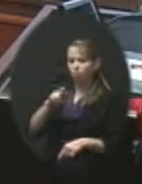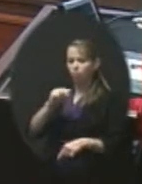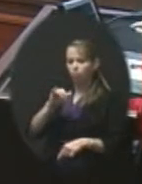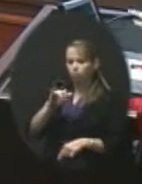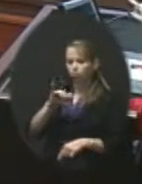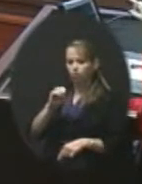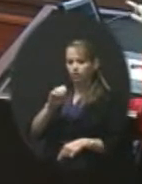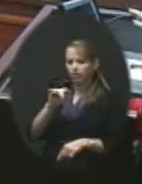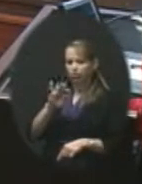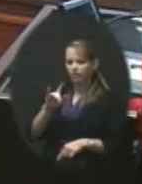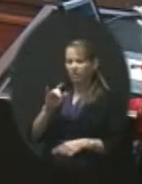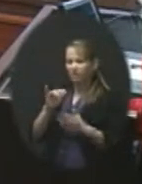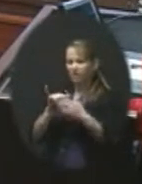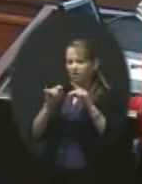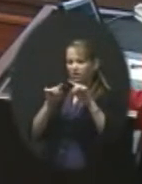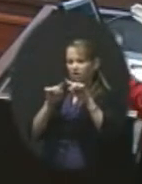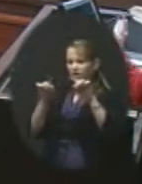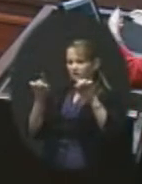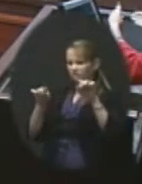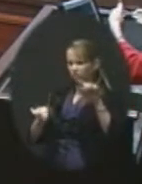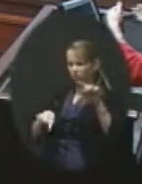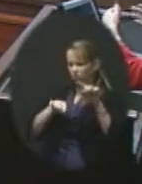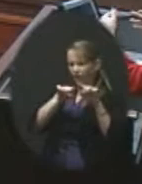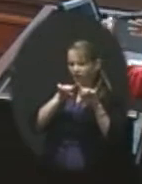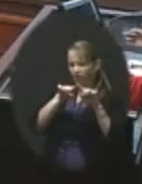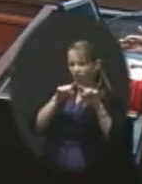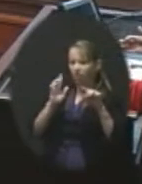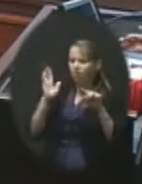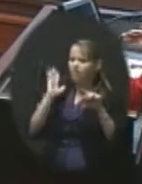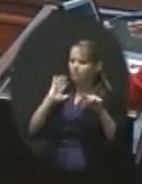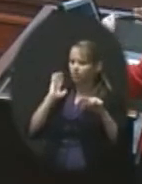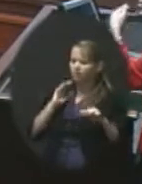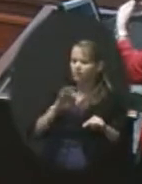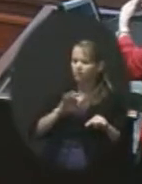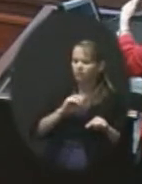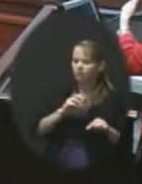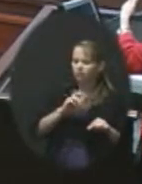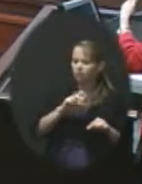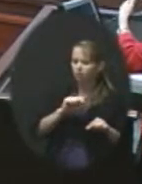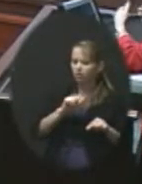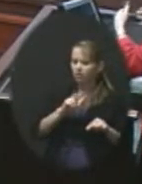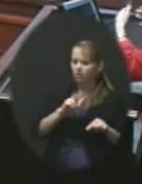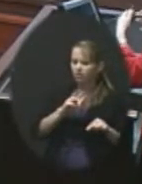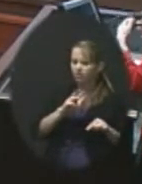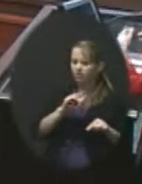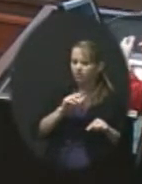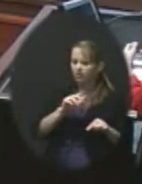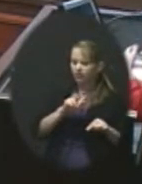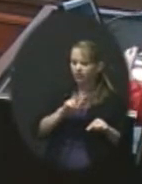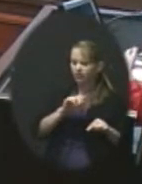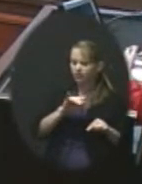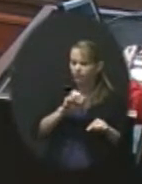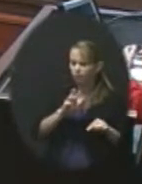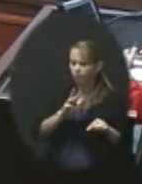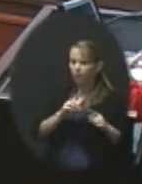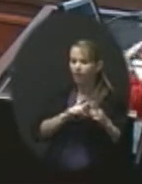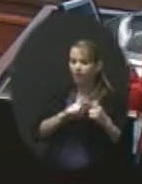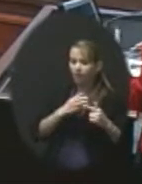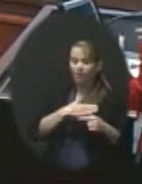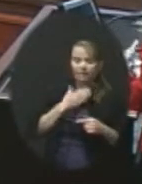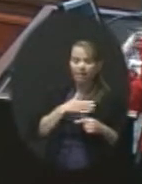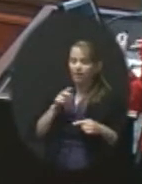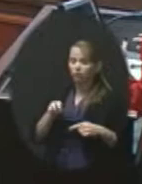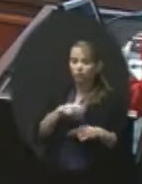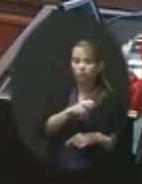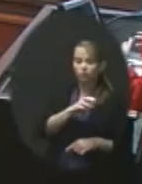that triangle area that has previously been at Forest View and has made the happy transition to Mission Trail, although